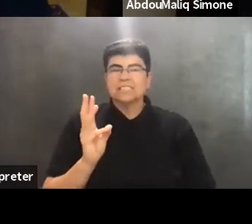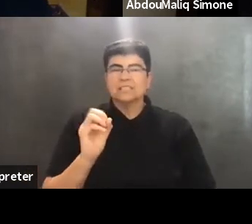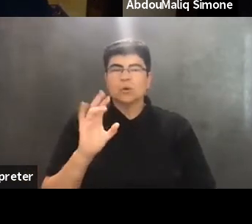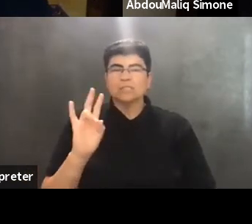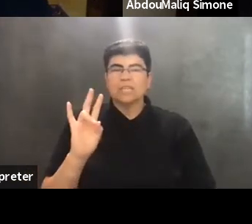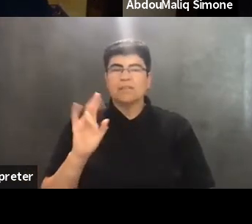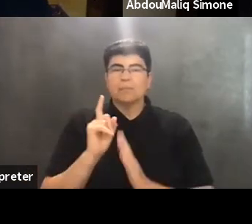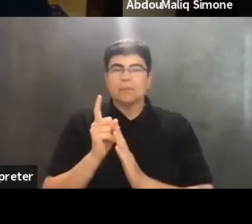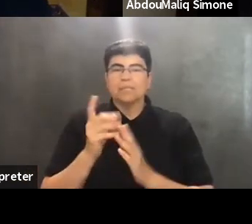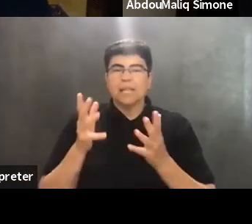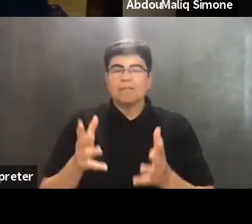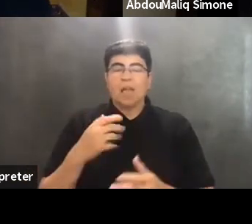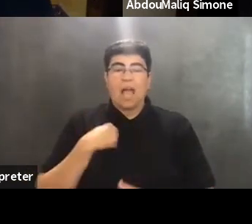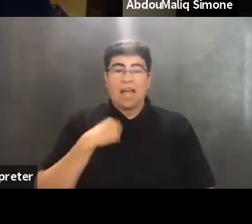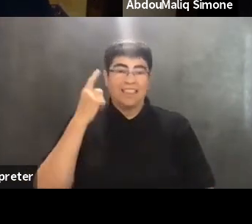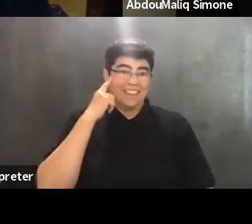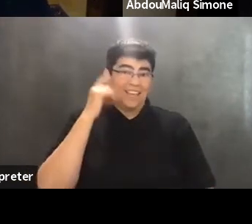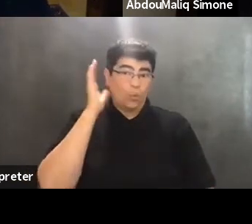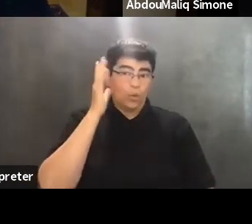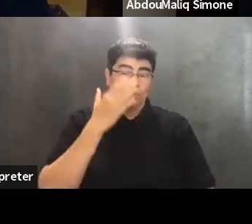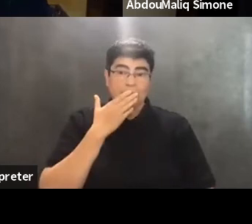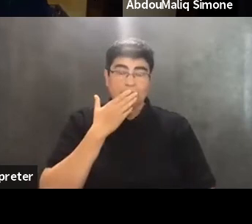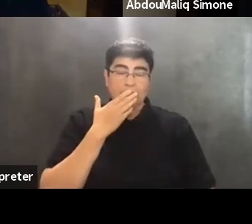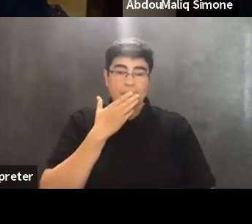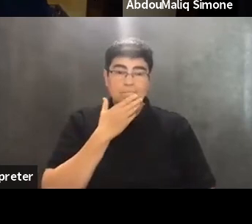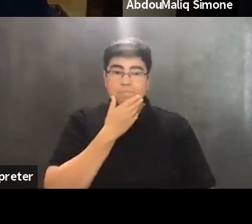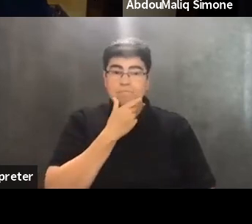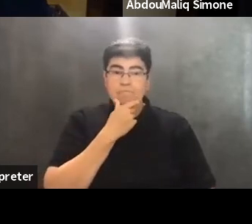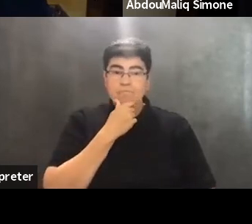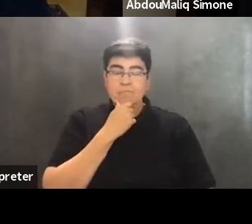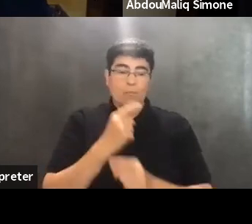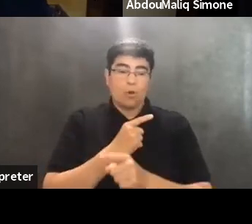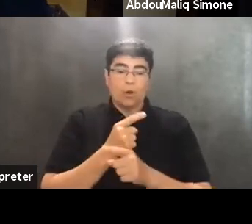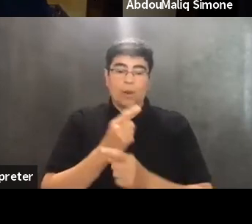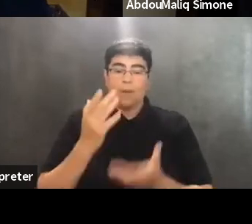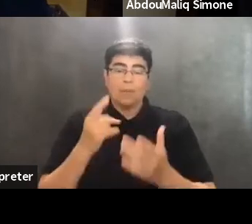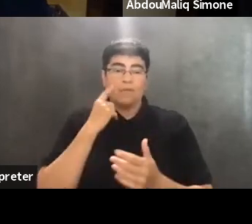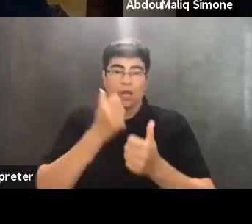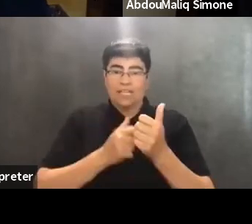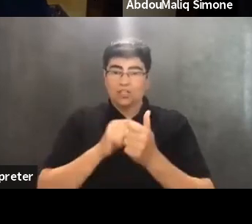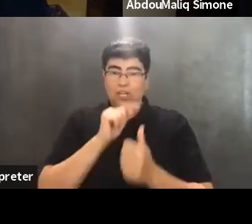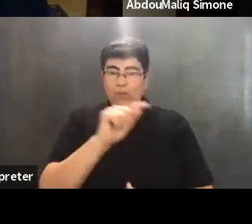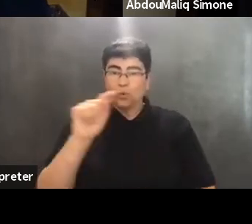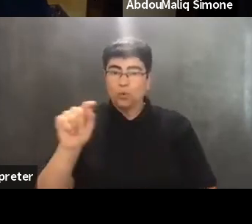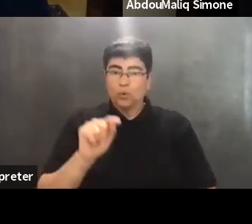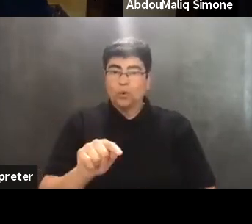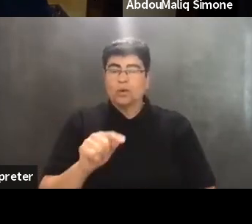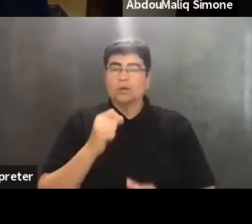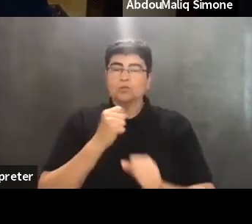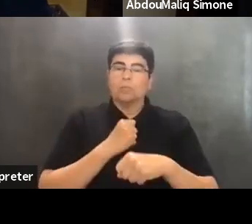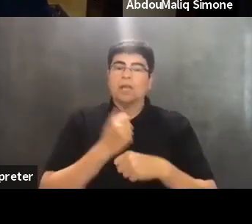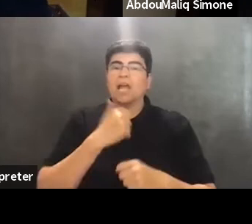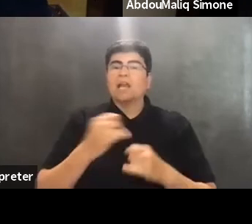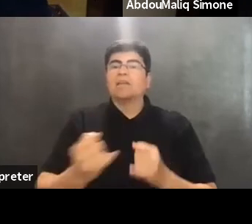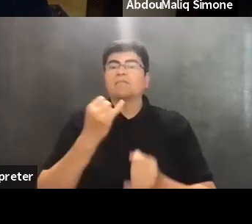And so I think it would be appropriate maybe for each of you to just make any